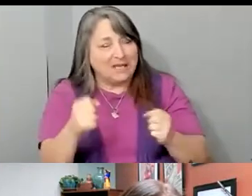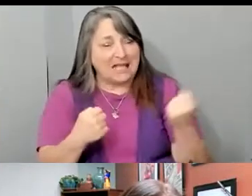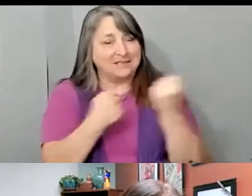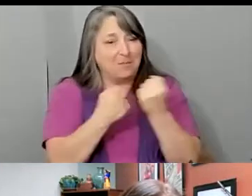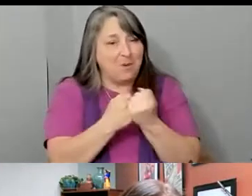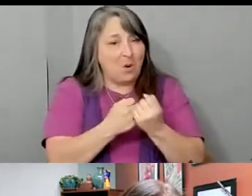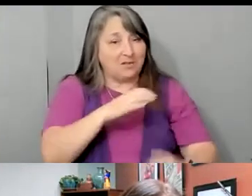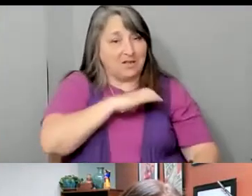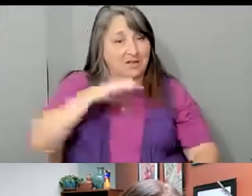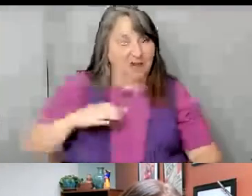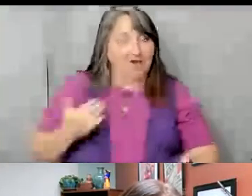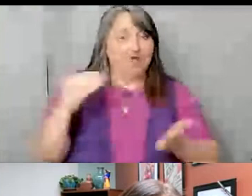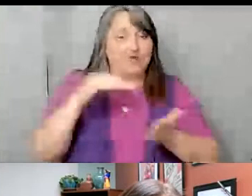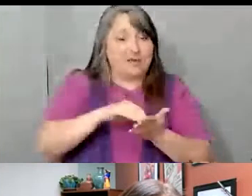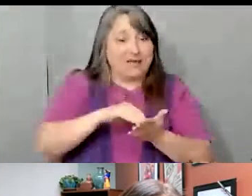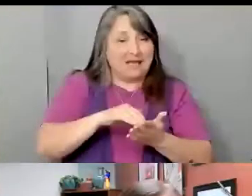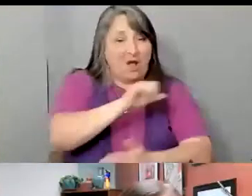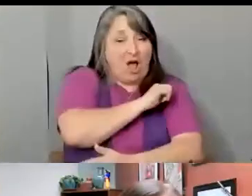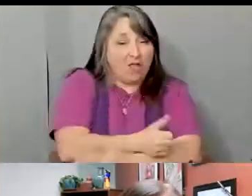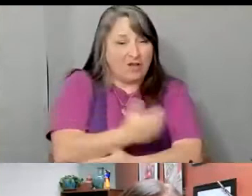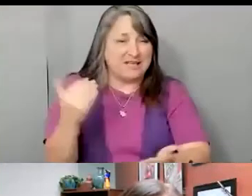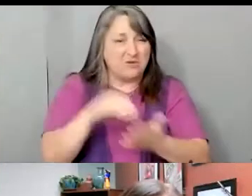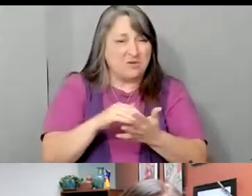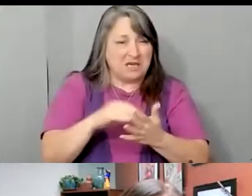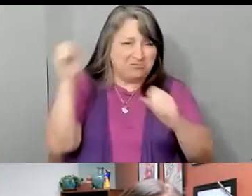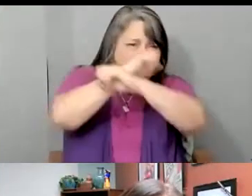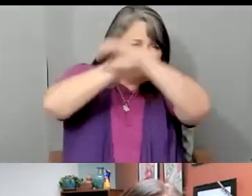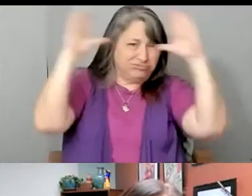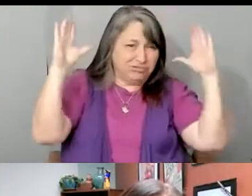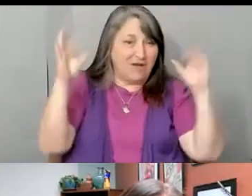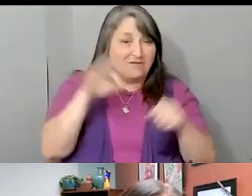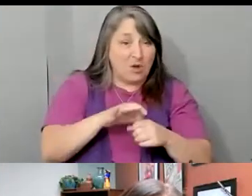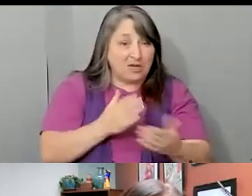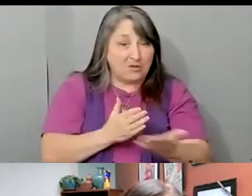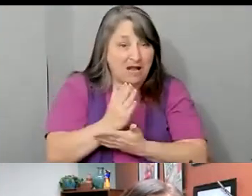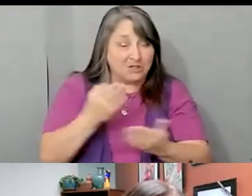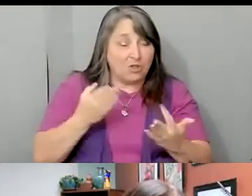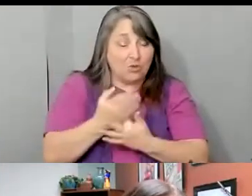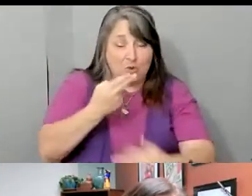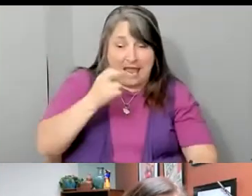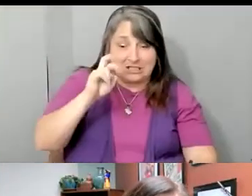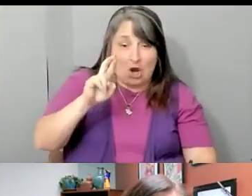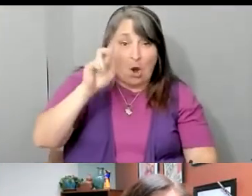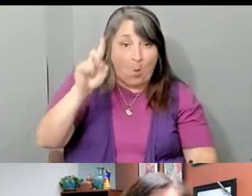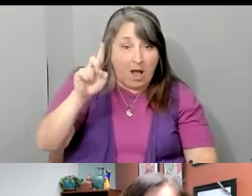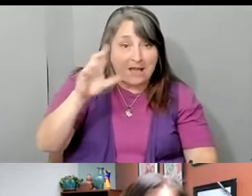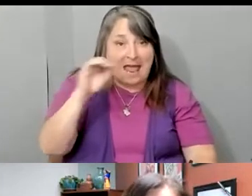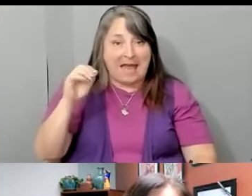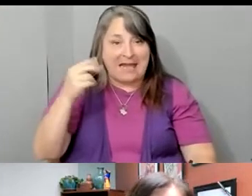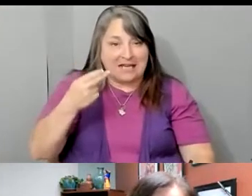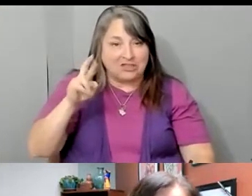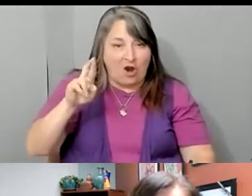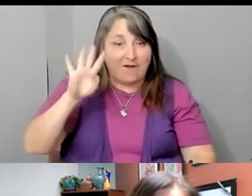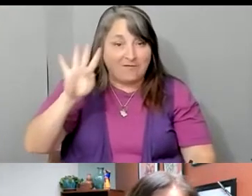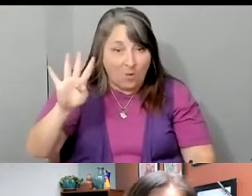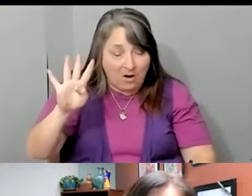in reauthorizing and reimagining the Voting Rights Act through H.R.1 and H.R.4. There are lots of compromises. But